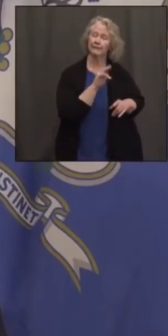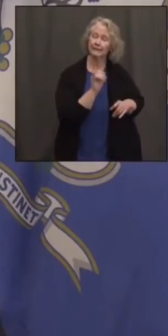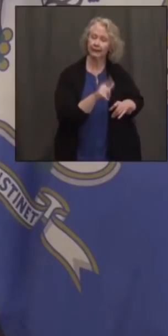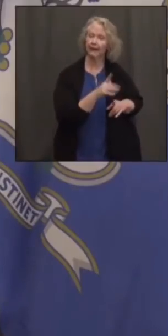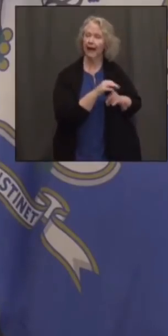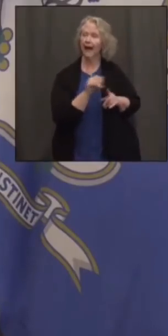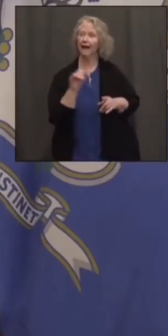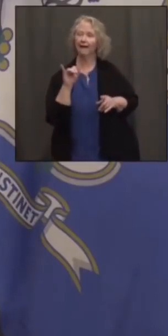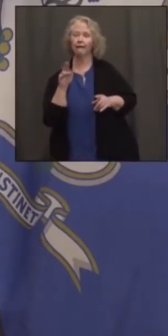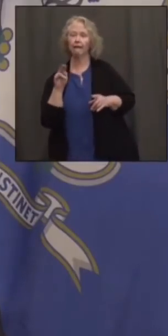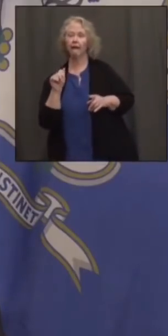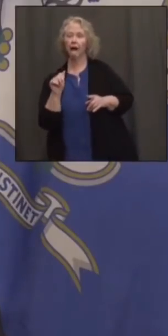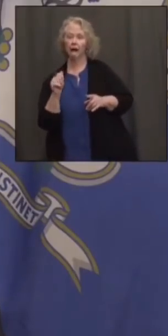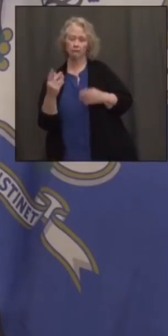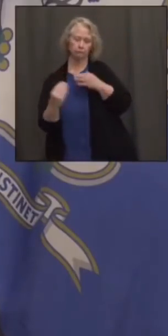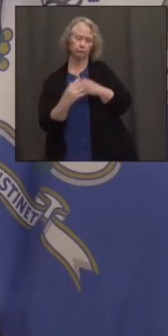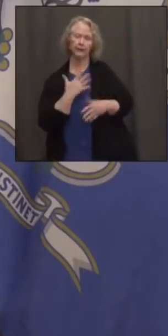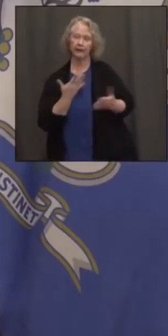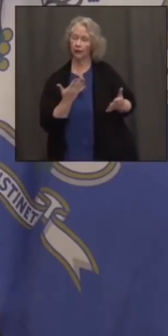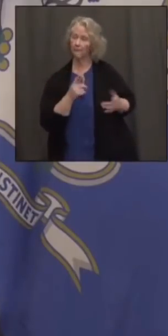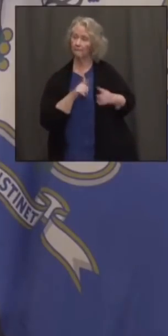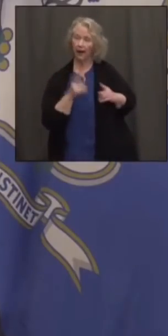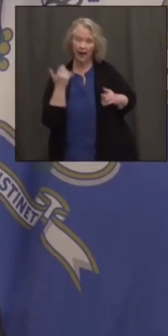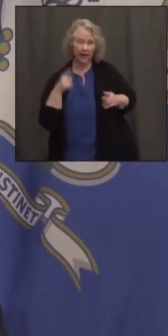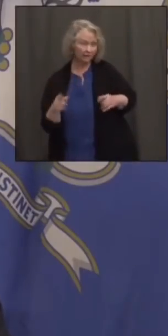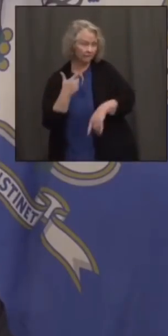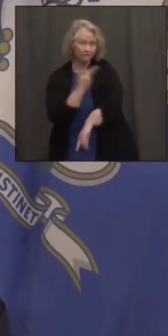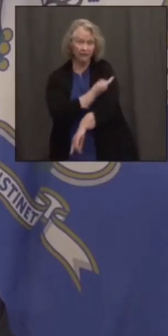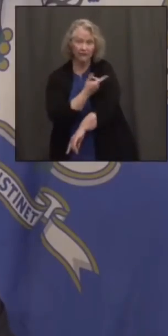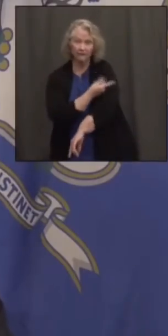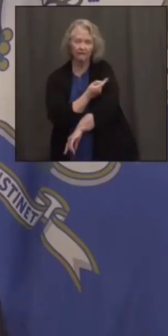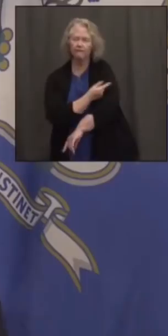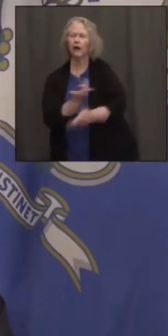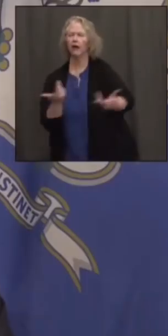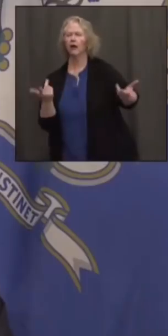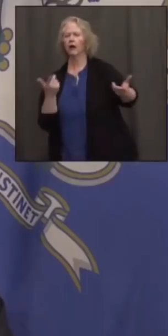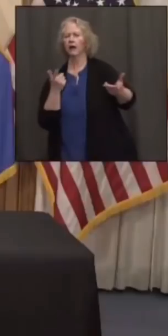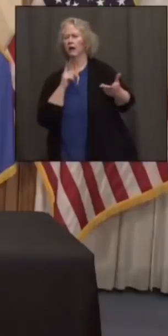and 15. If everybody's vaccinated, there's no way for those variants to replicate.